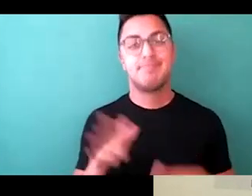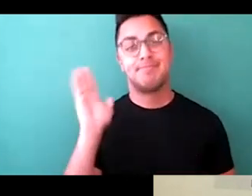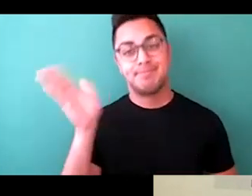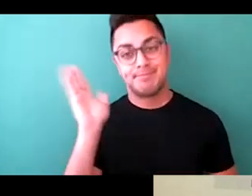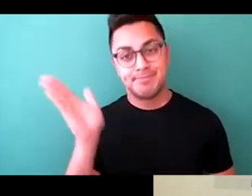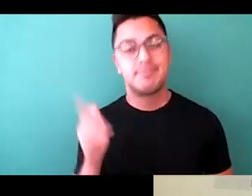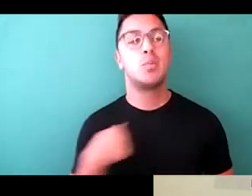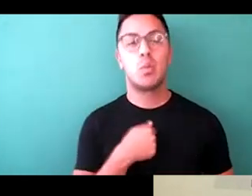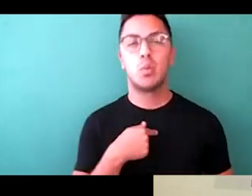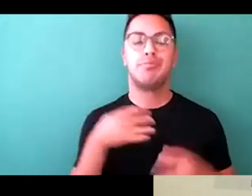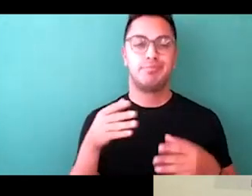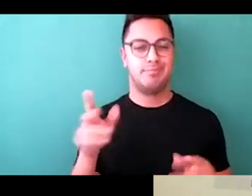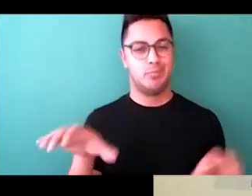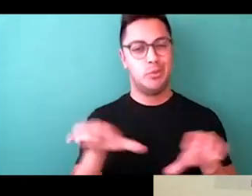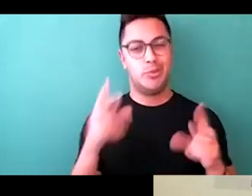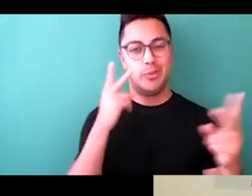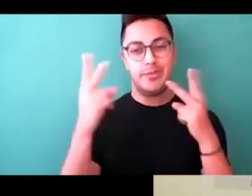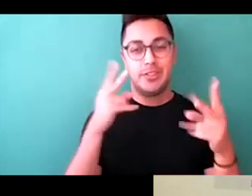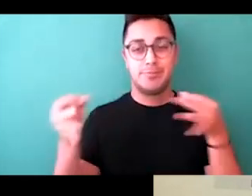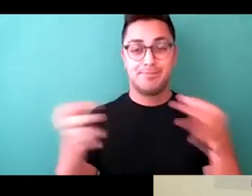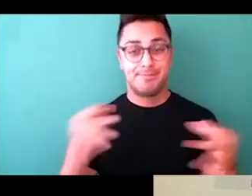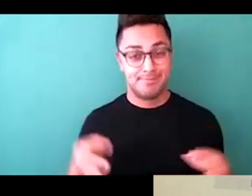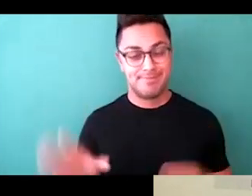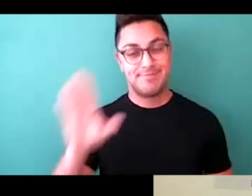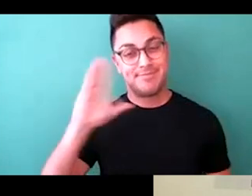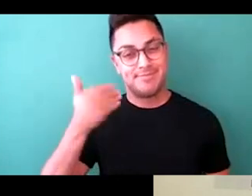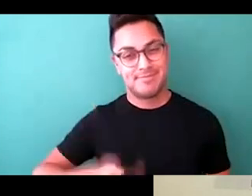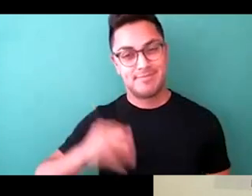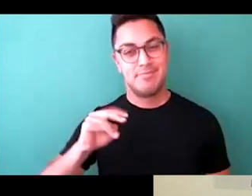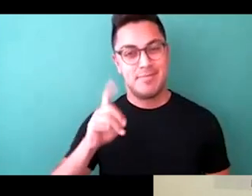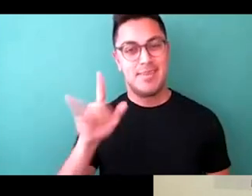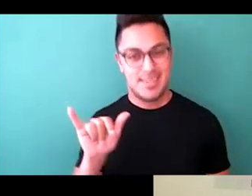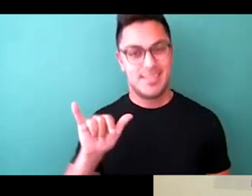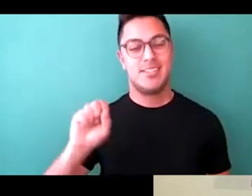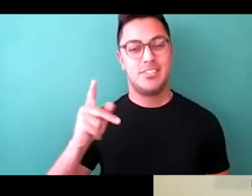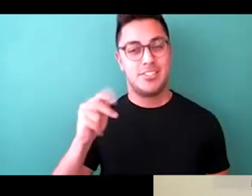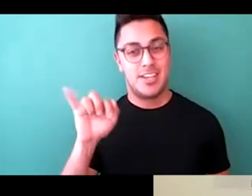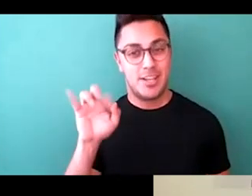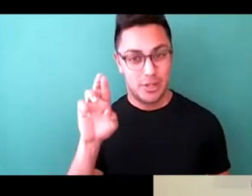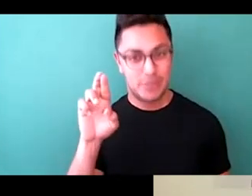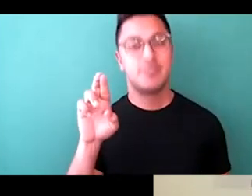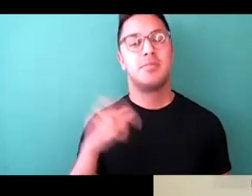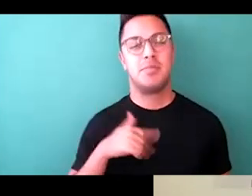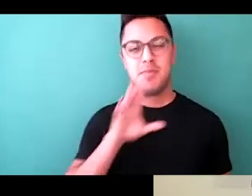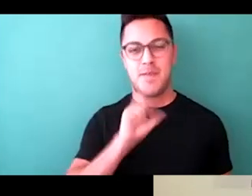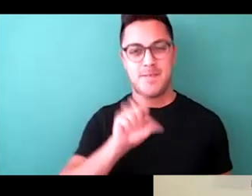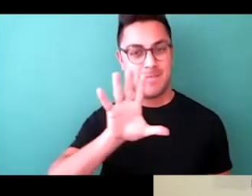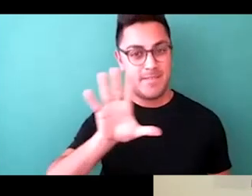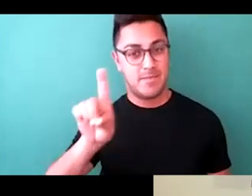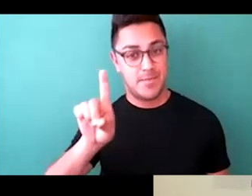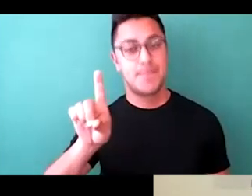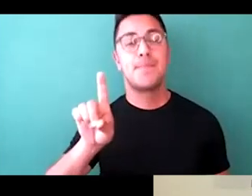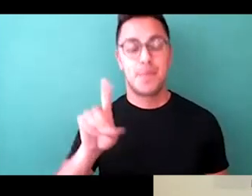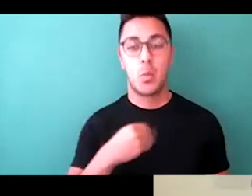A Visual Description, which is, hi, I'm Mindy Shire. I am a 51-year-old white woman